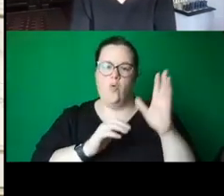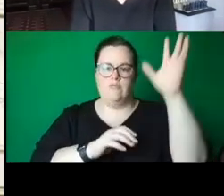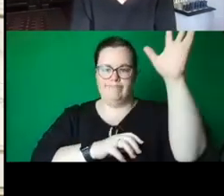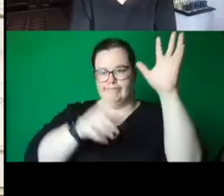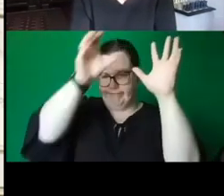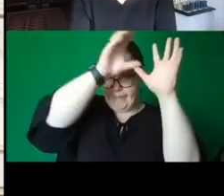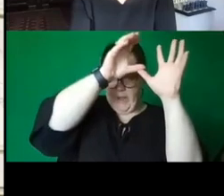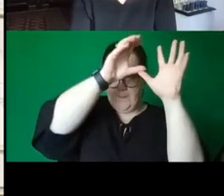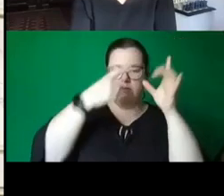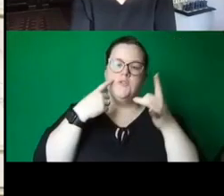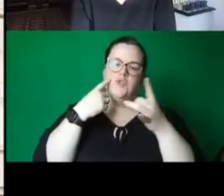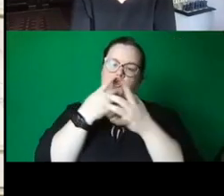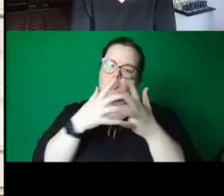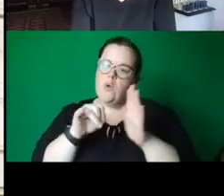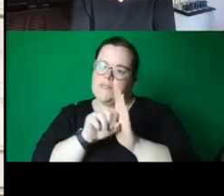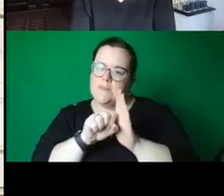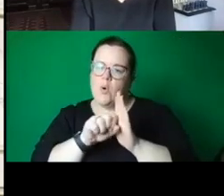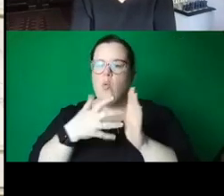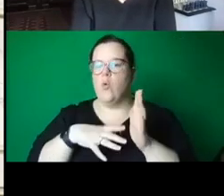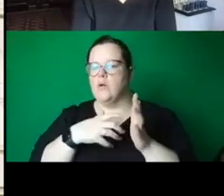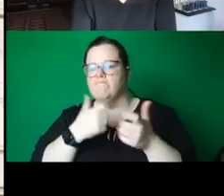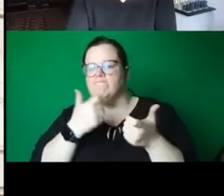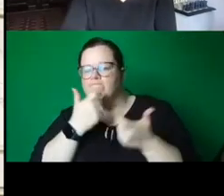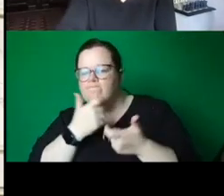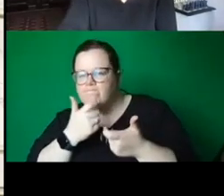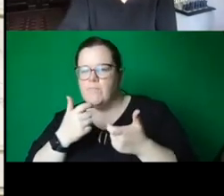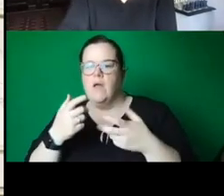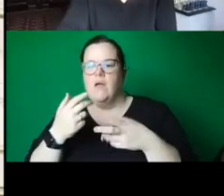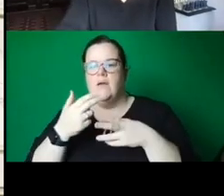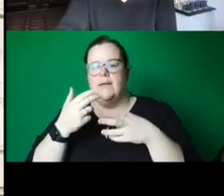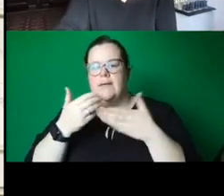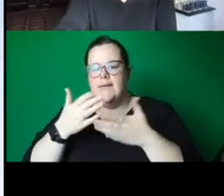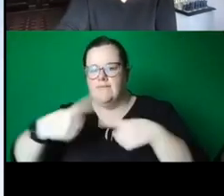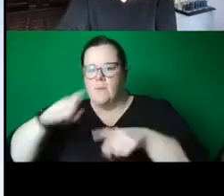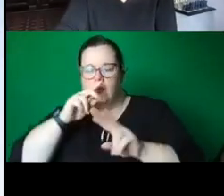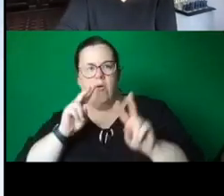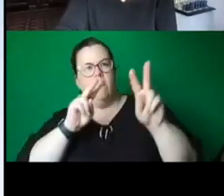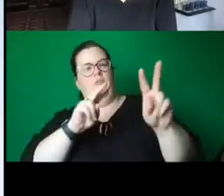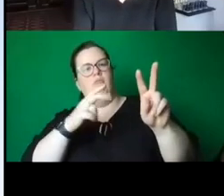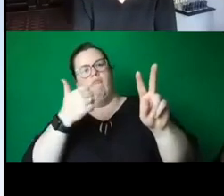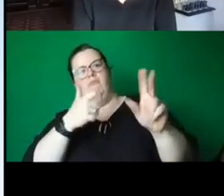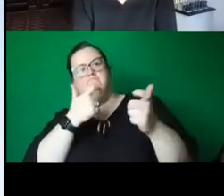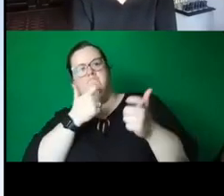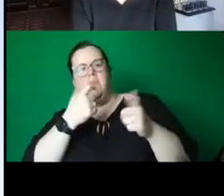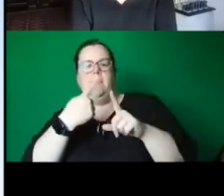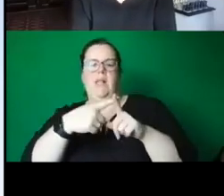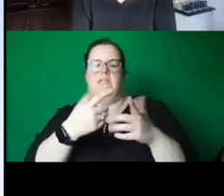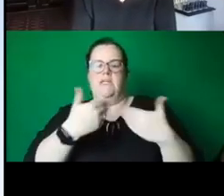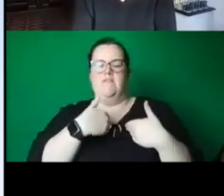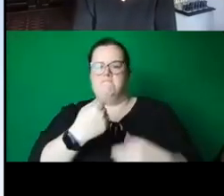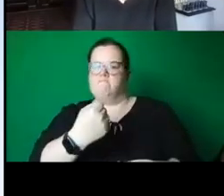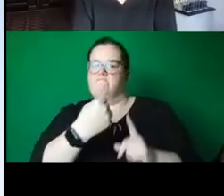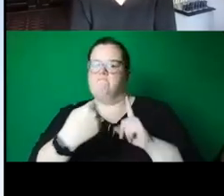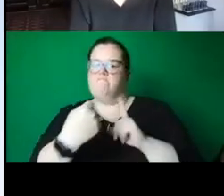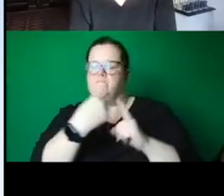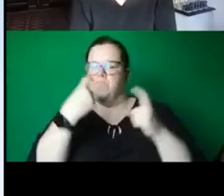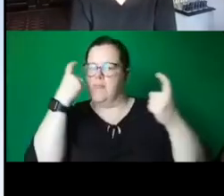its symbolism, I was trying to humorously engage the pedestrian with this serious topic. The second structure in this series